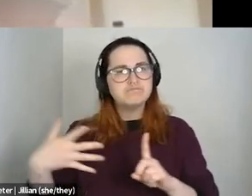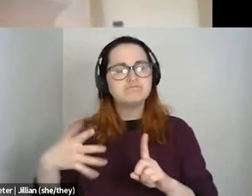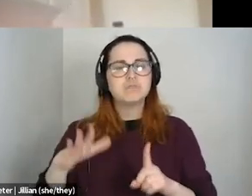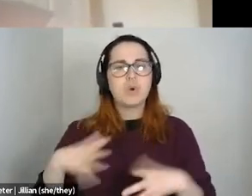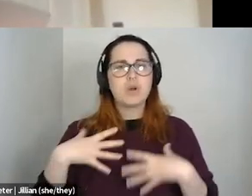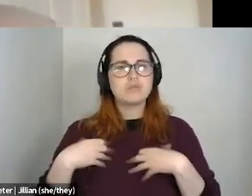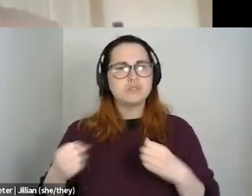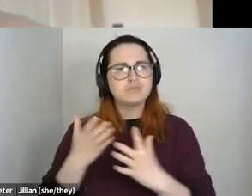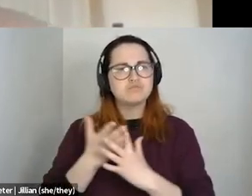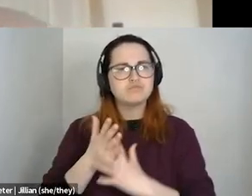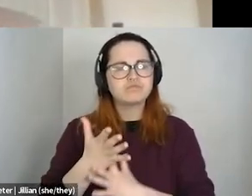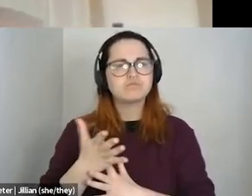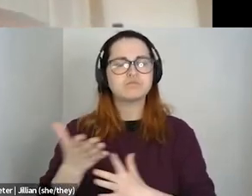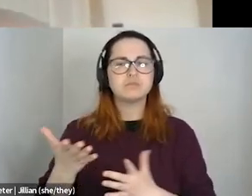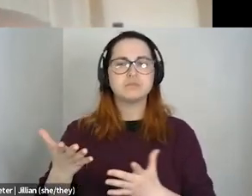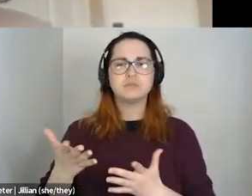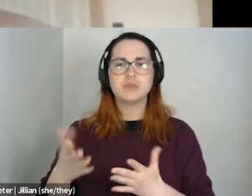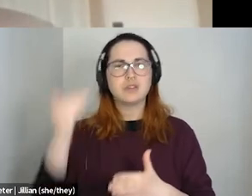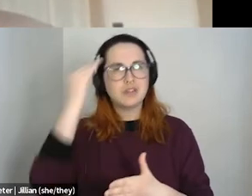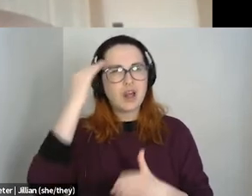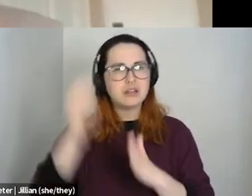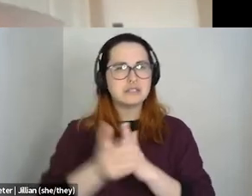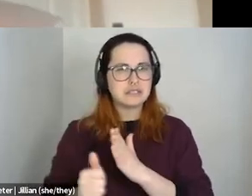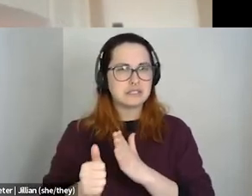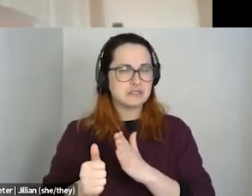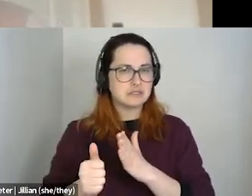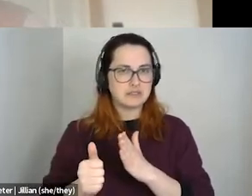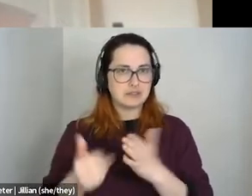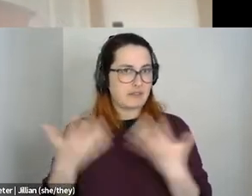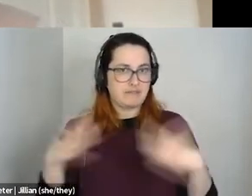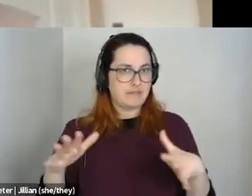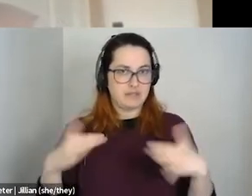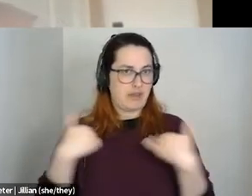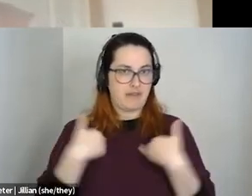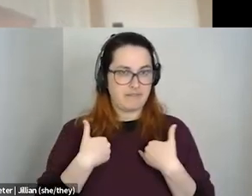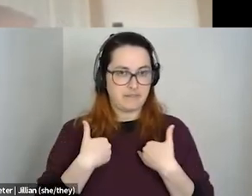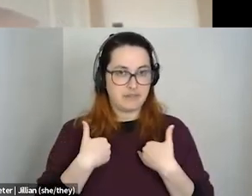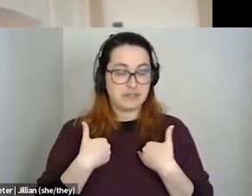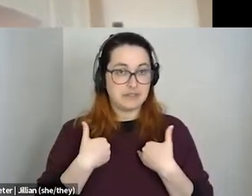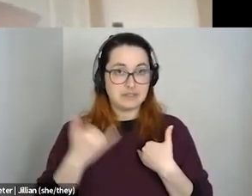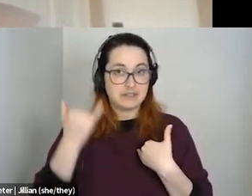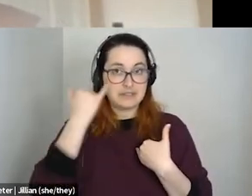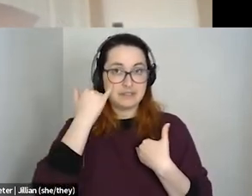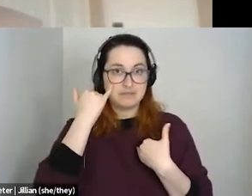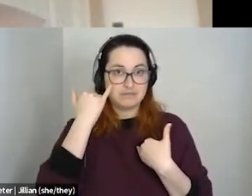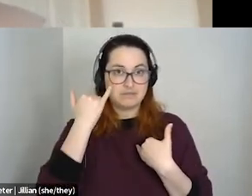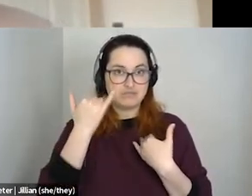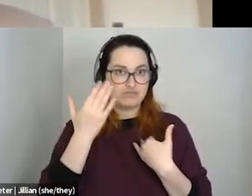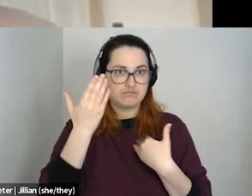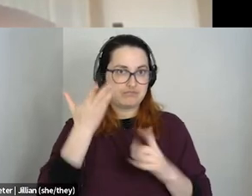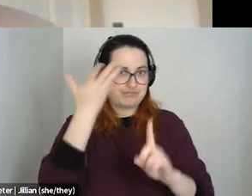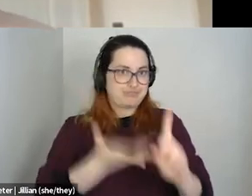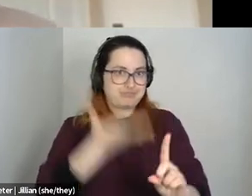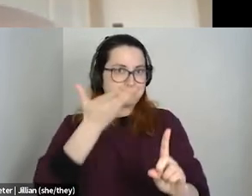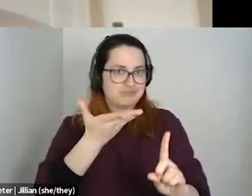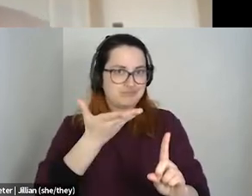knowledge and the skills that have, that already exist because like you wouldn't be you if there wasn't already the, uh, the